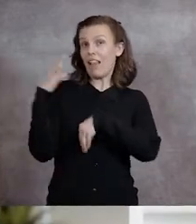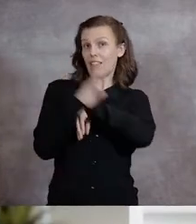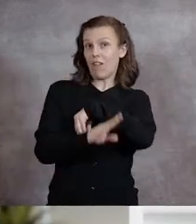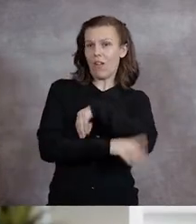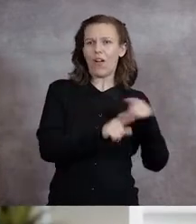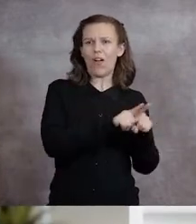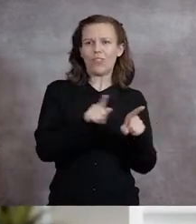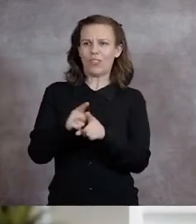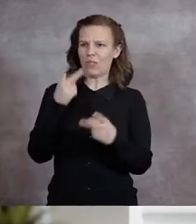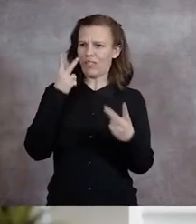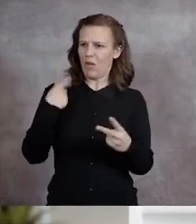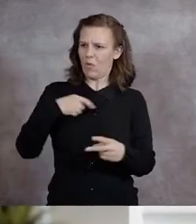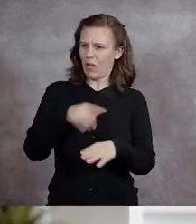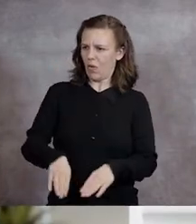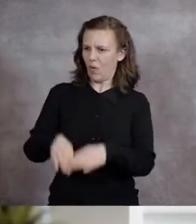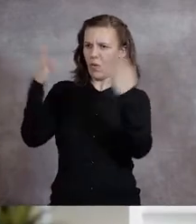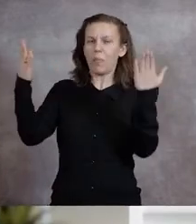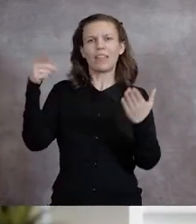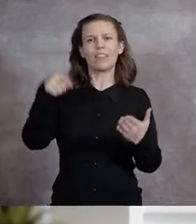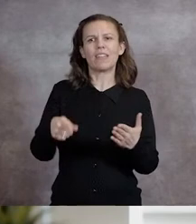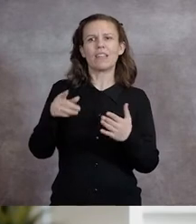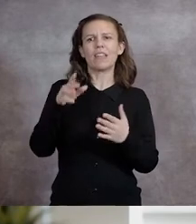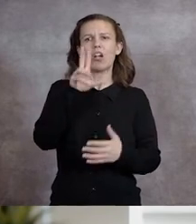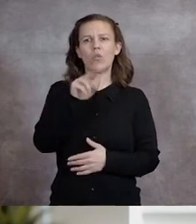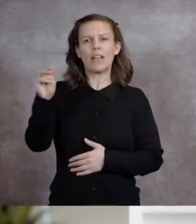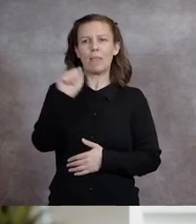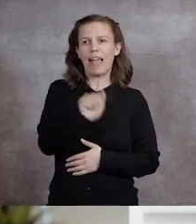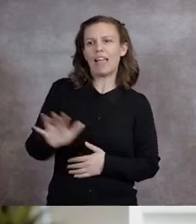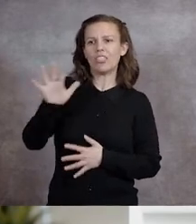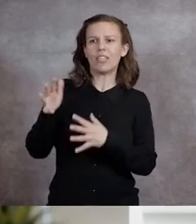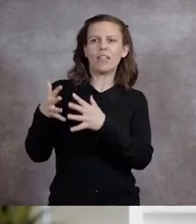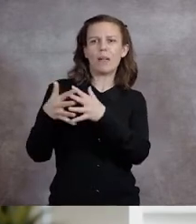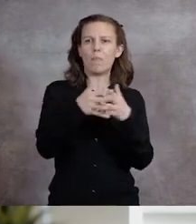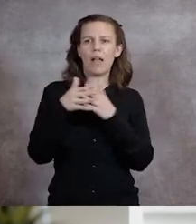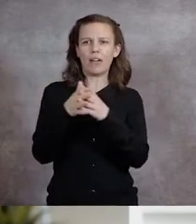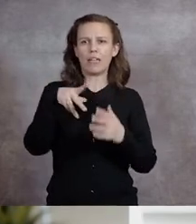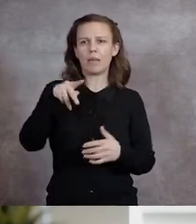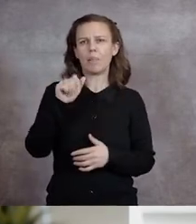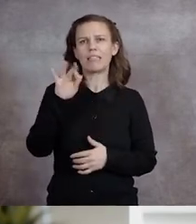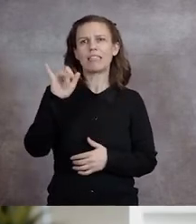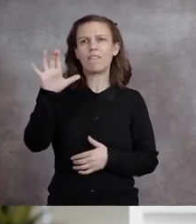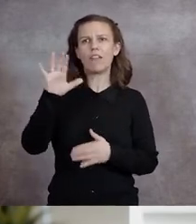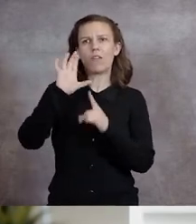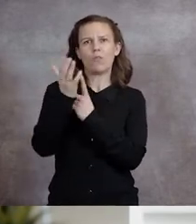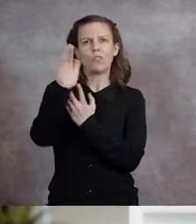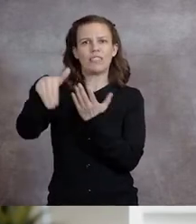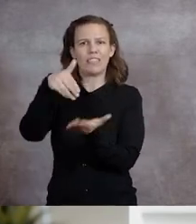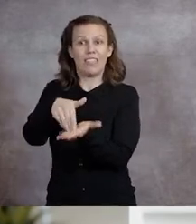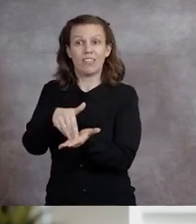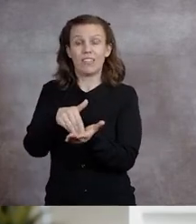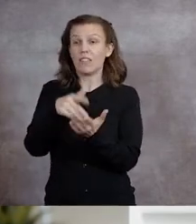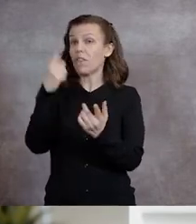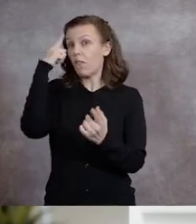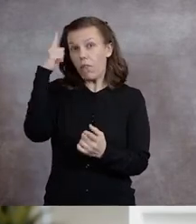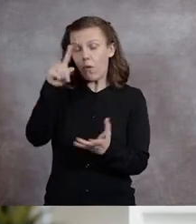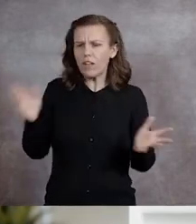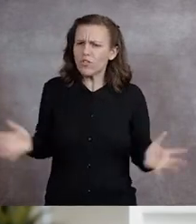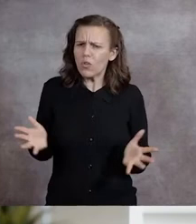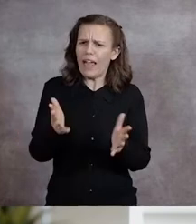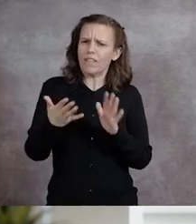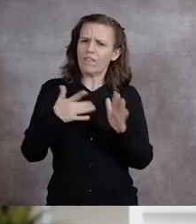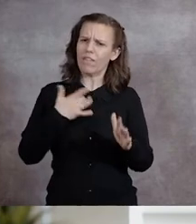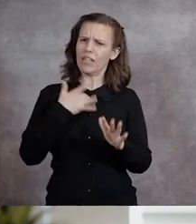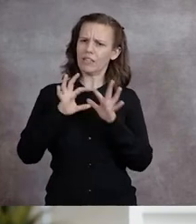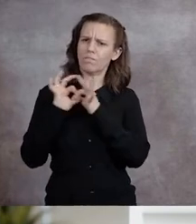opening of our UNM Asian Pacific American Culture Center, designed to create community and foster success in students of